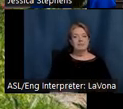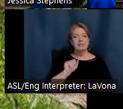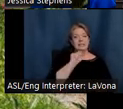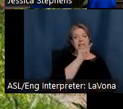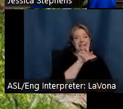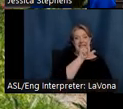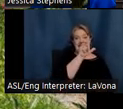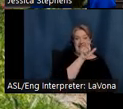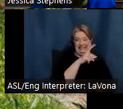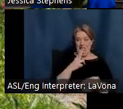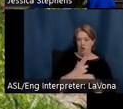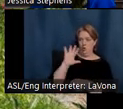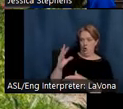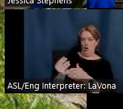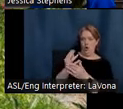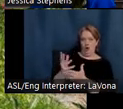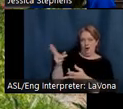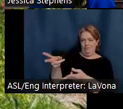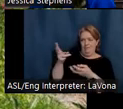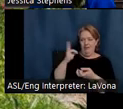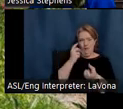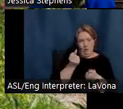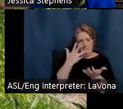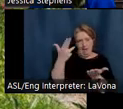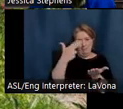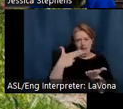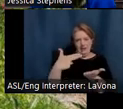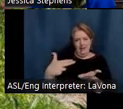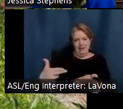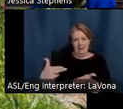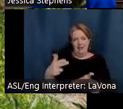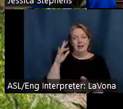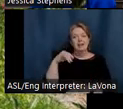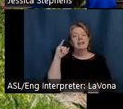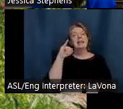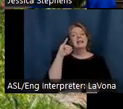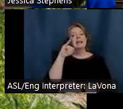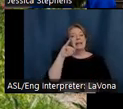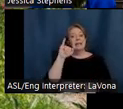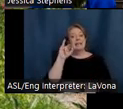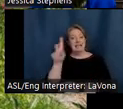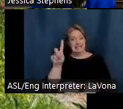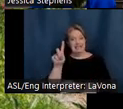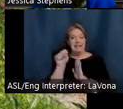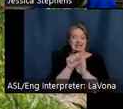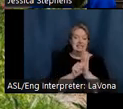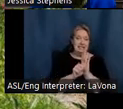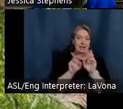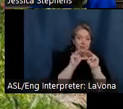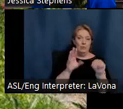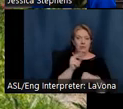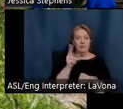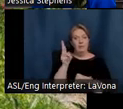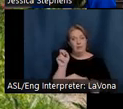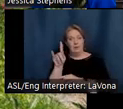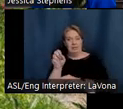utilized Selma's gardens in multiple paintings, the Indiana State Museum and historic sites were able to refer to